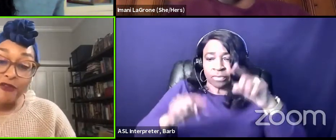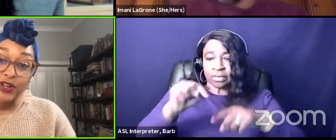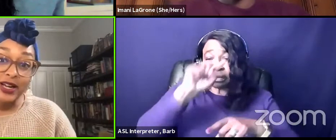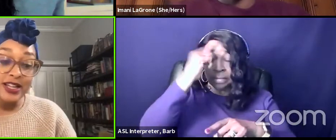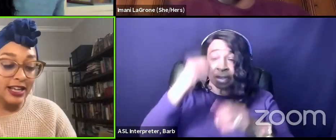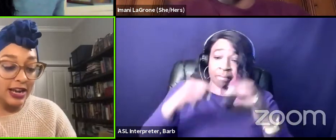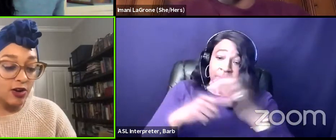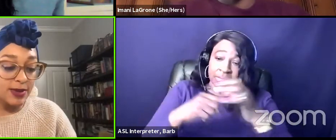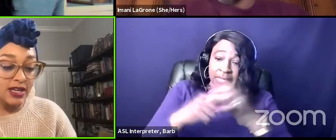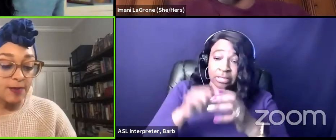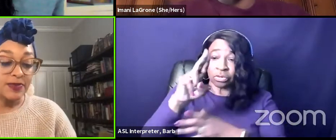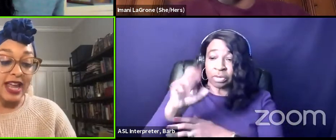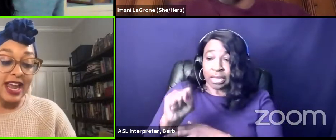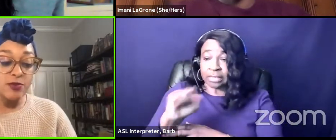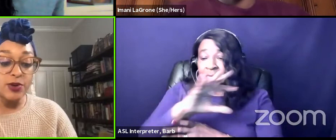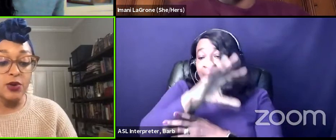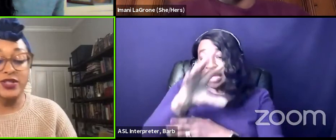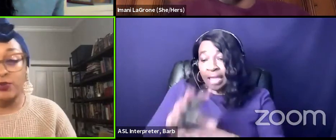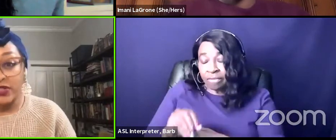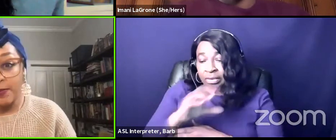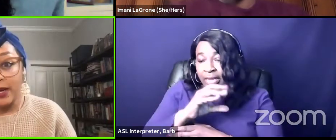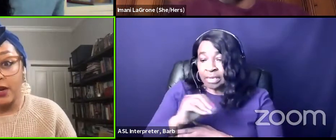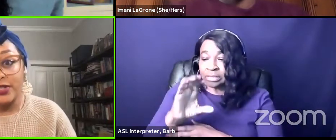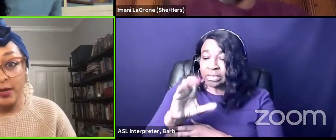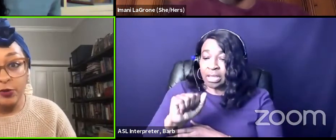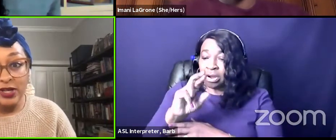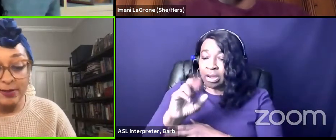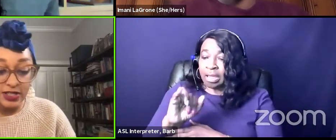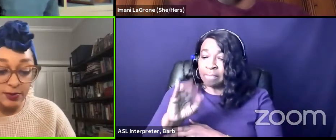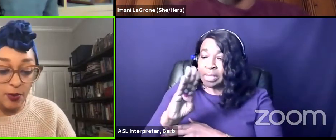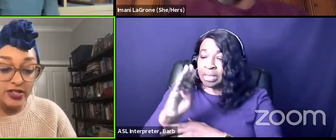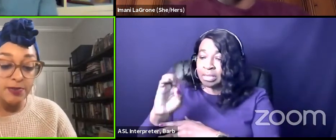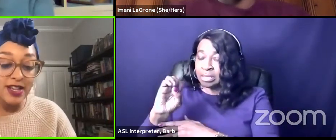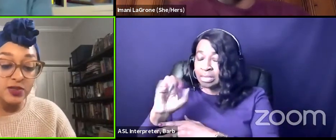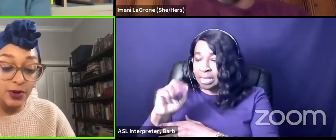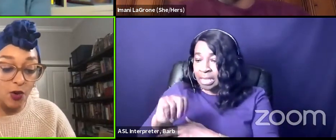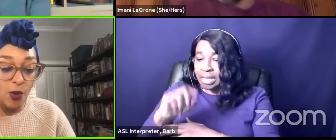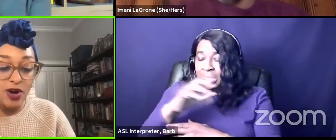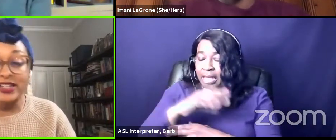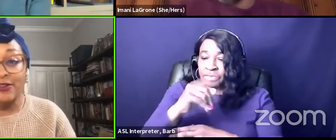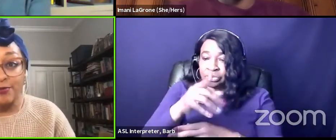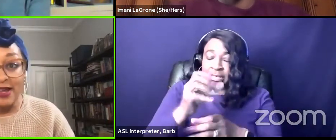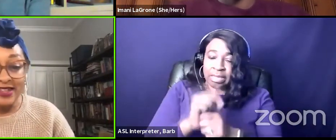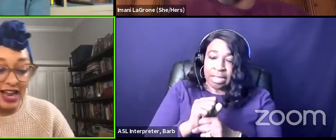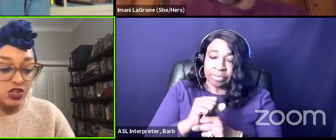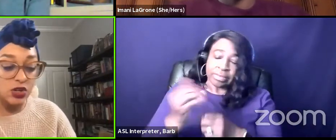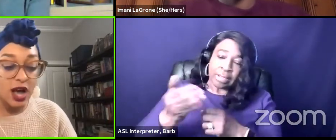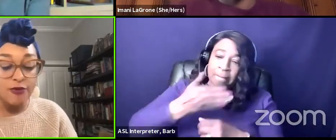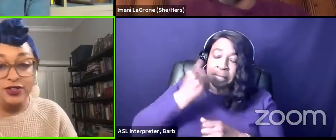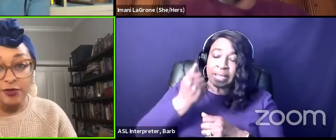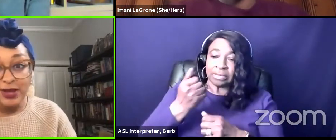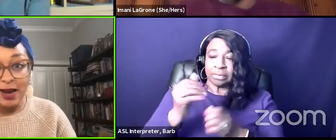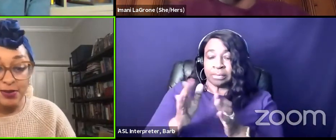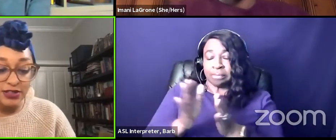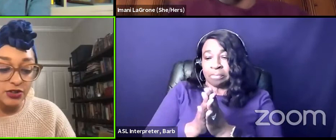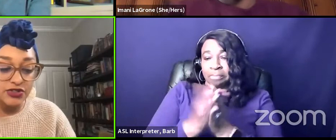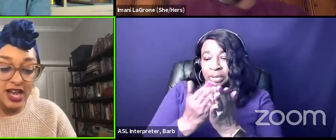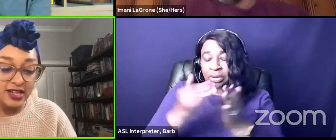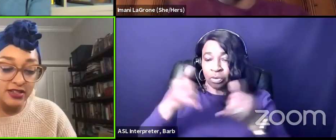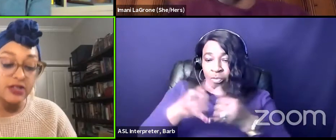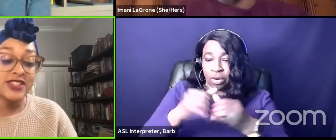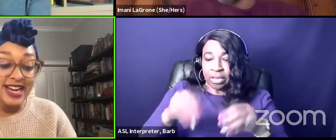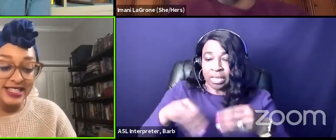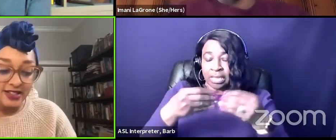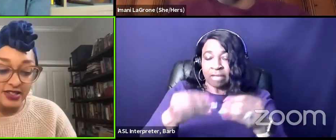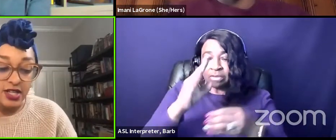from africa and the caribbean and the book was the recipient of the w.e.b du bois best book award given by the national conference of black political